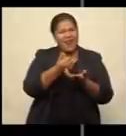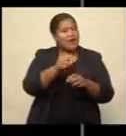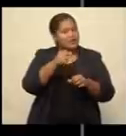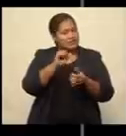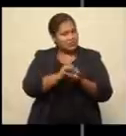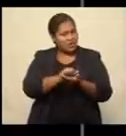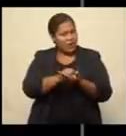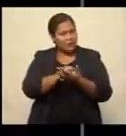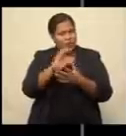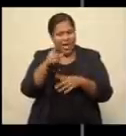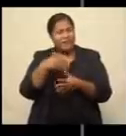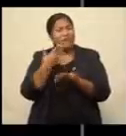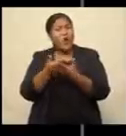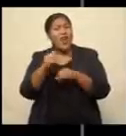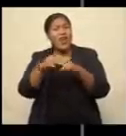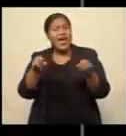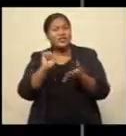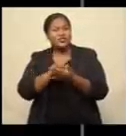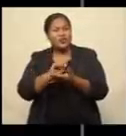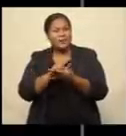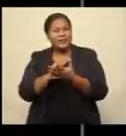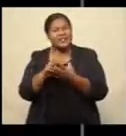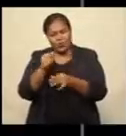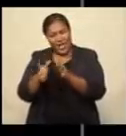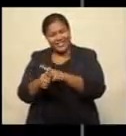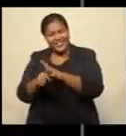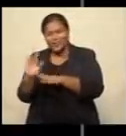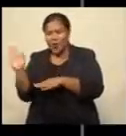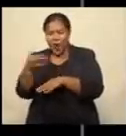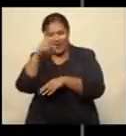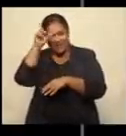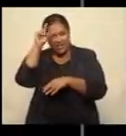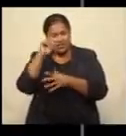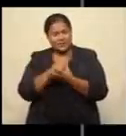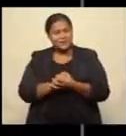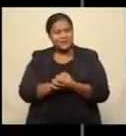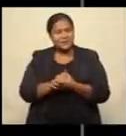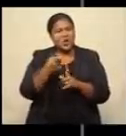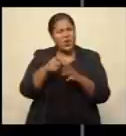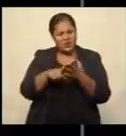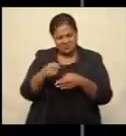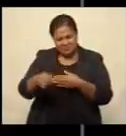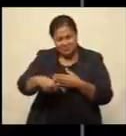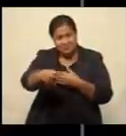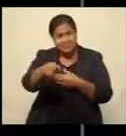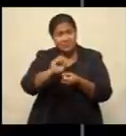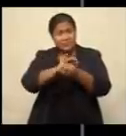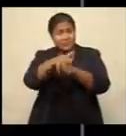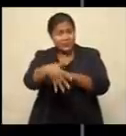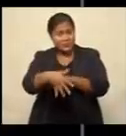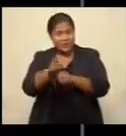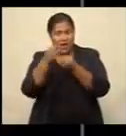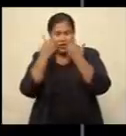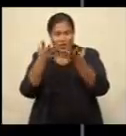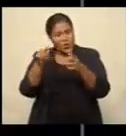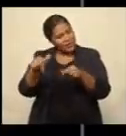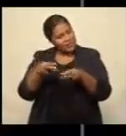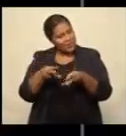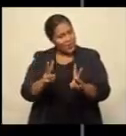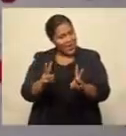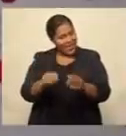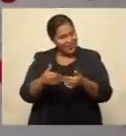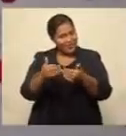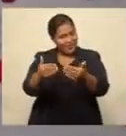shopping options for the convenience of Fijians. Koroi Tandulala reports the ongoing pandemic has shown this is the way forward.